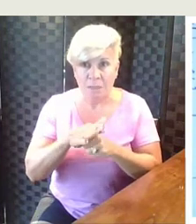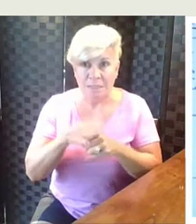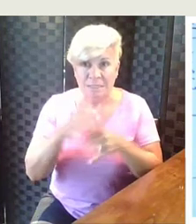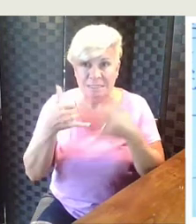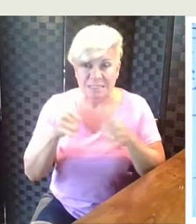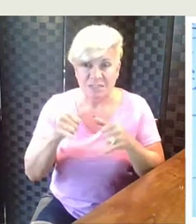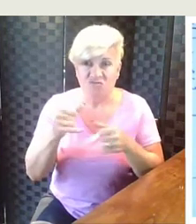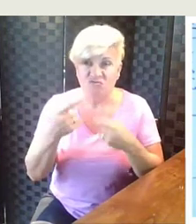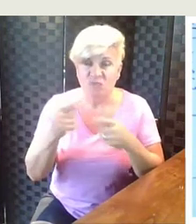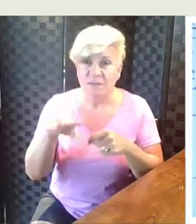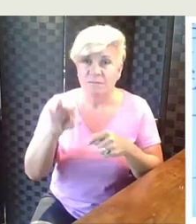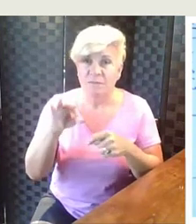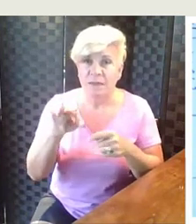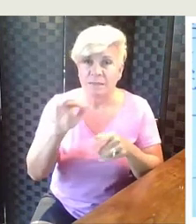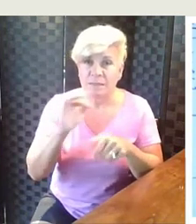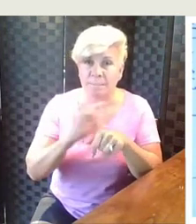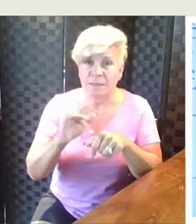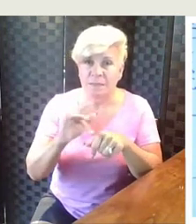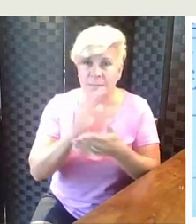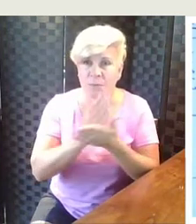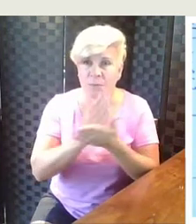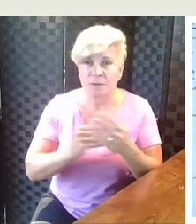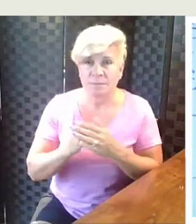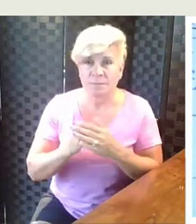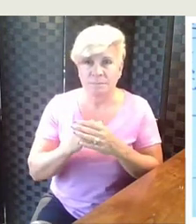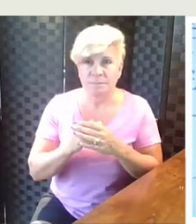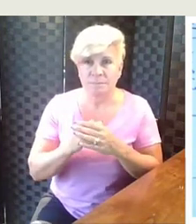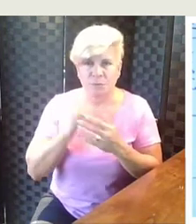We're still trying to find that missing part. Don't let that throw you off.